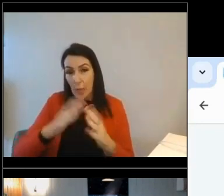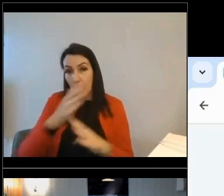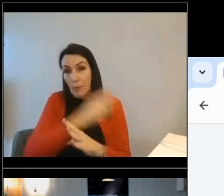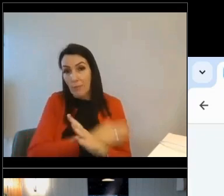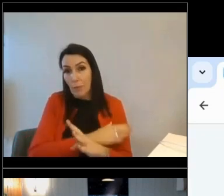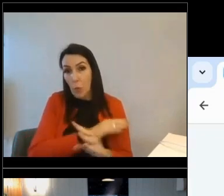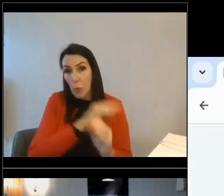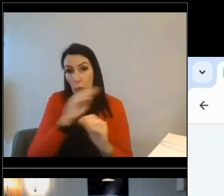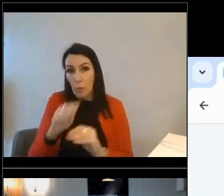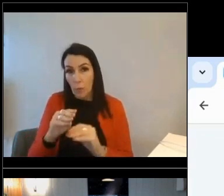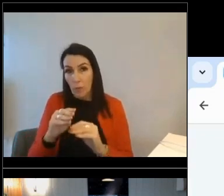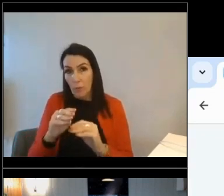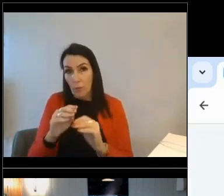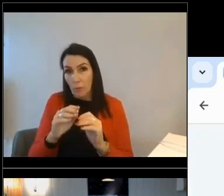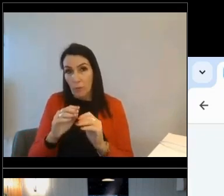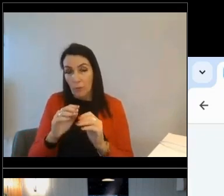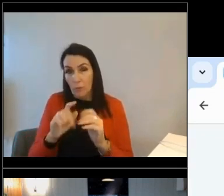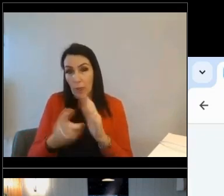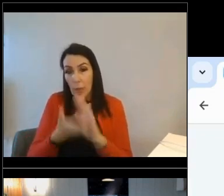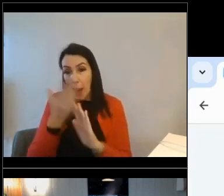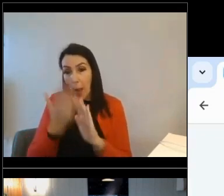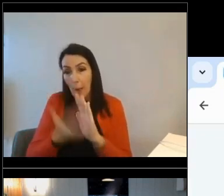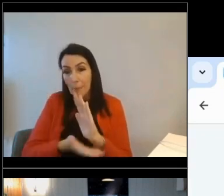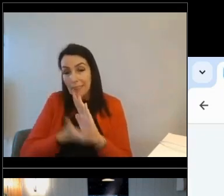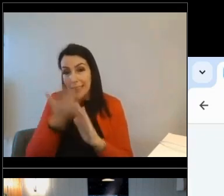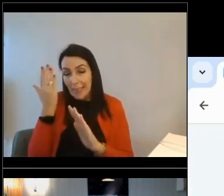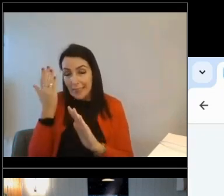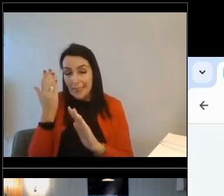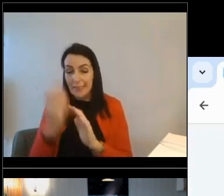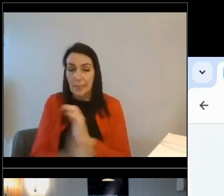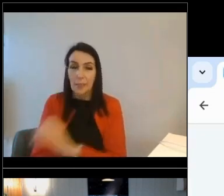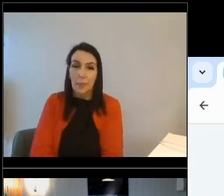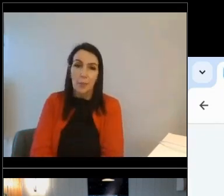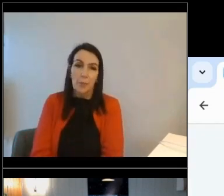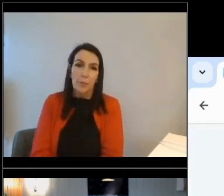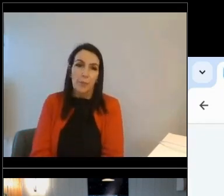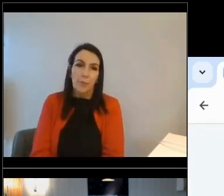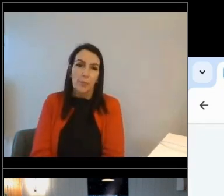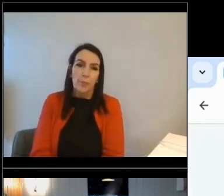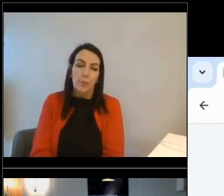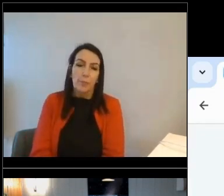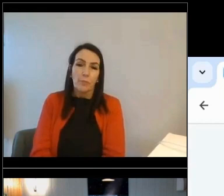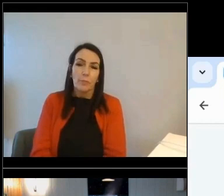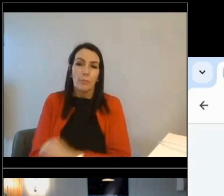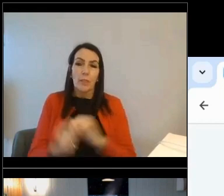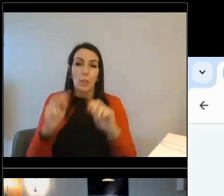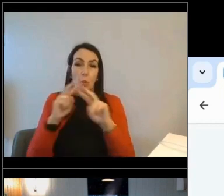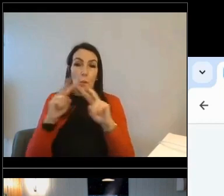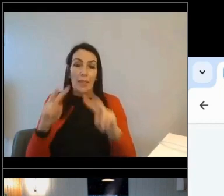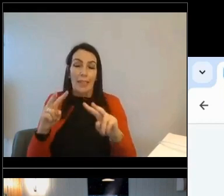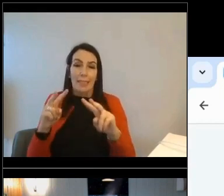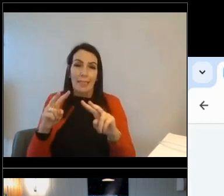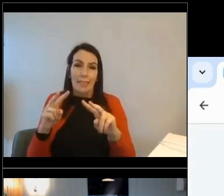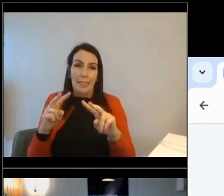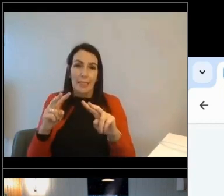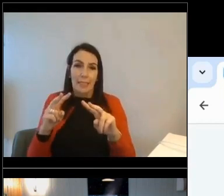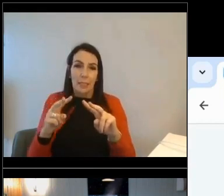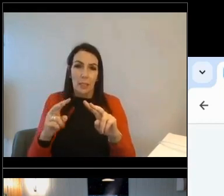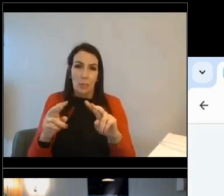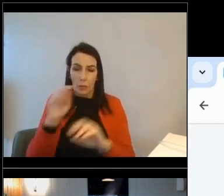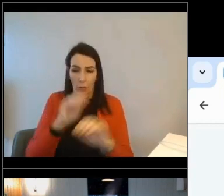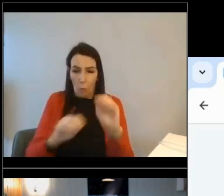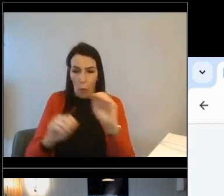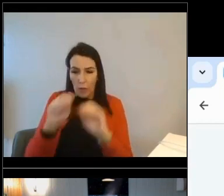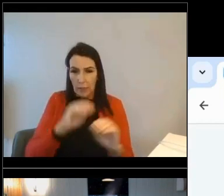part where you can actually update and look at how you can update your homes. So you can see here that we've quantified what kilowatt hours mean